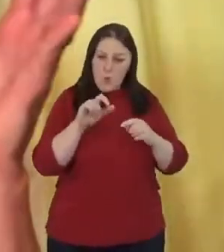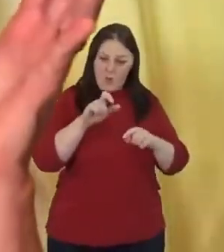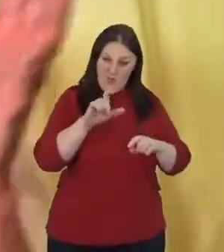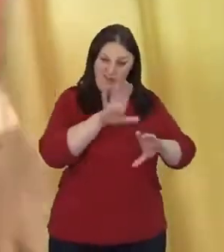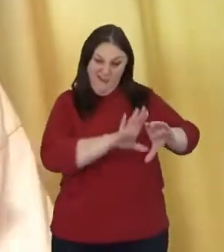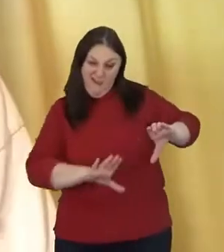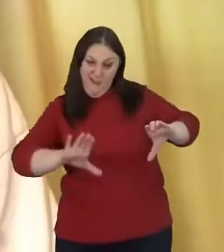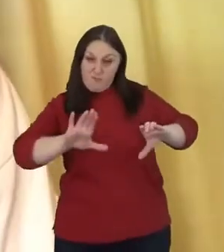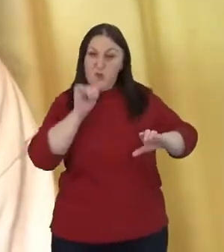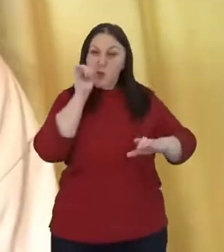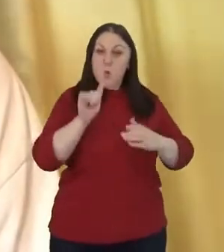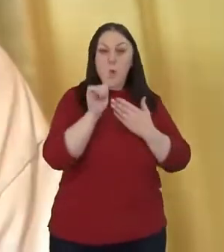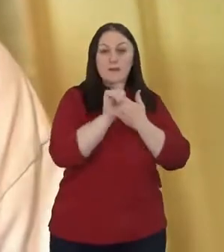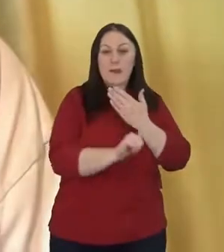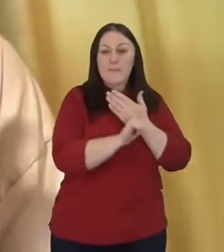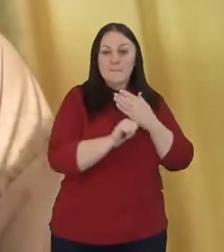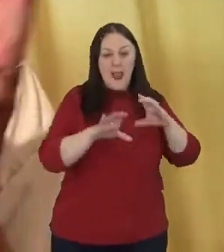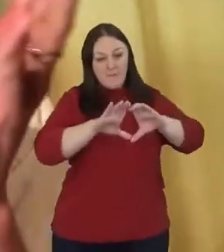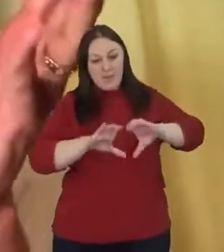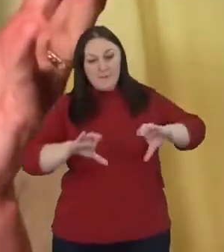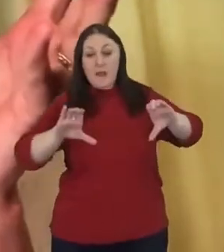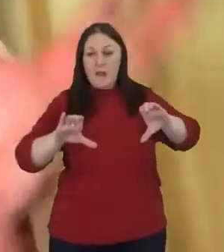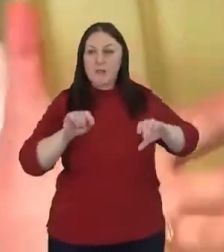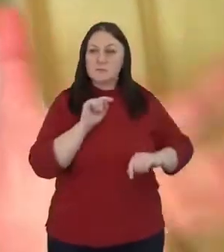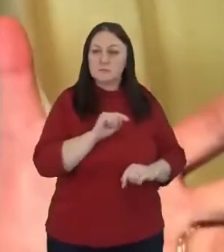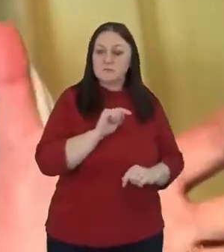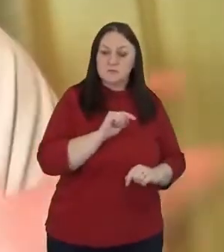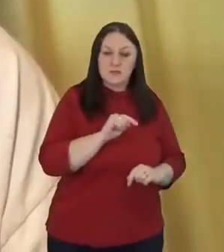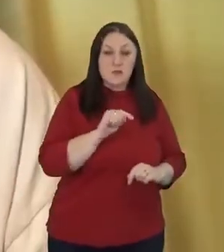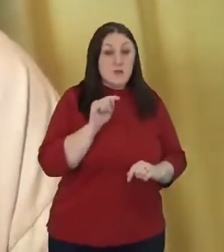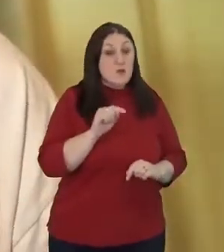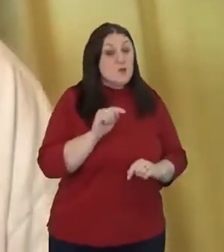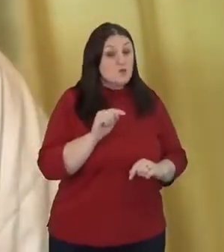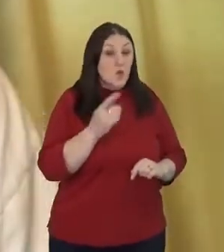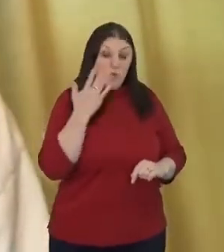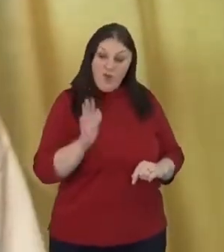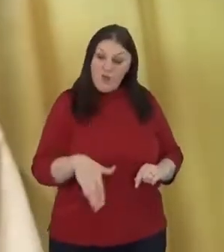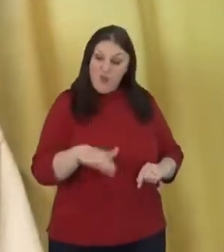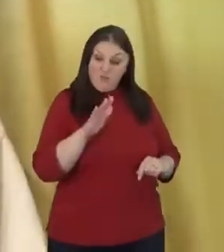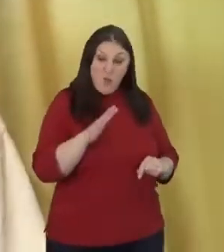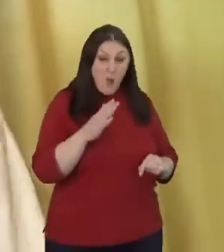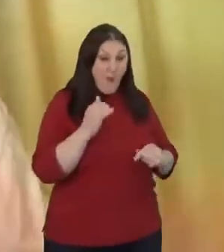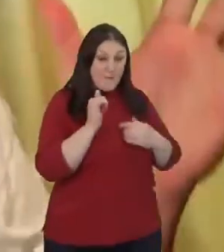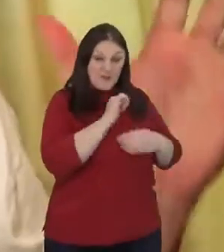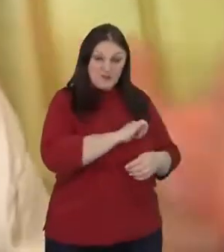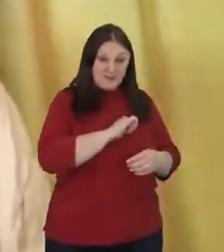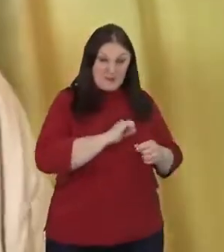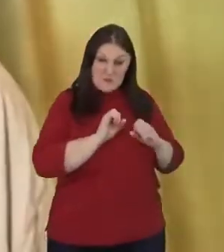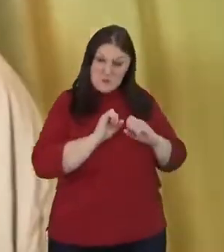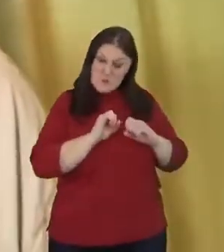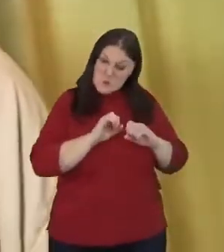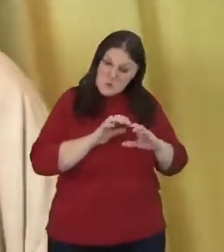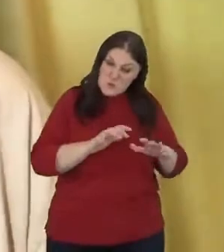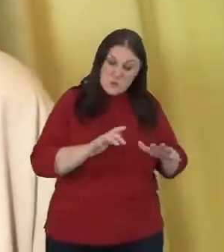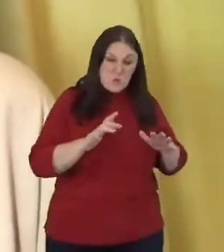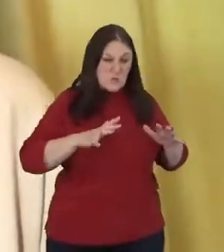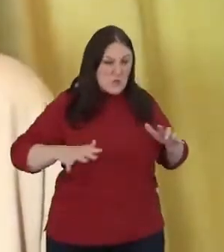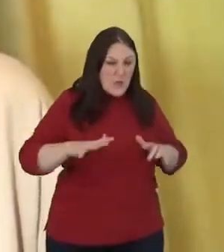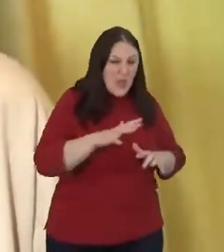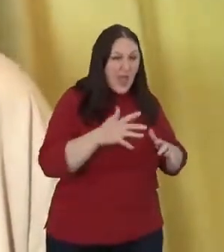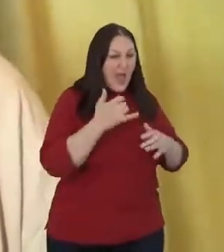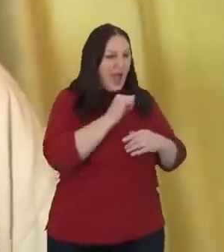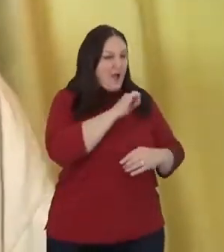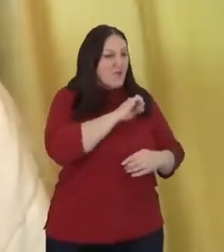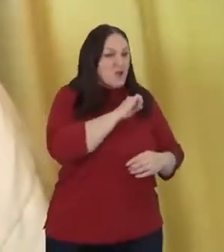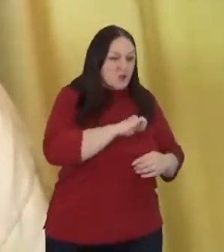when I was growing up, Christianity was such a subculture that we had Christian music, Christian